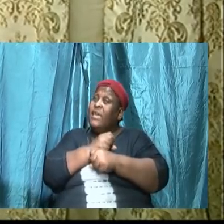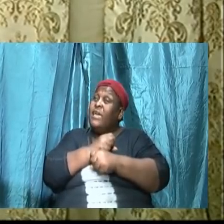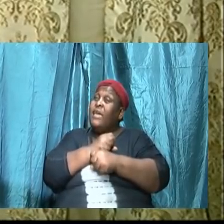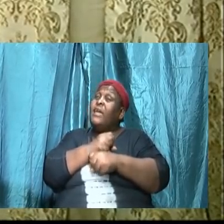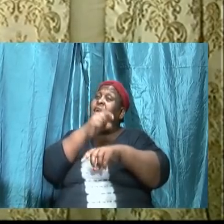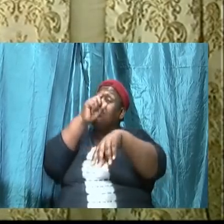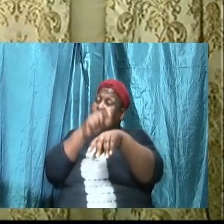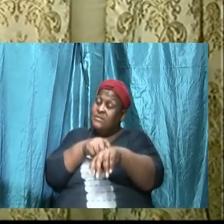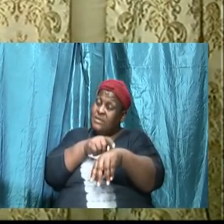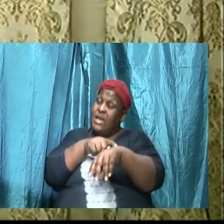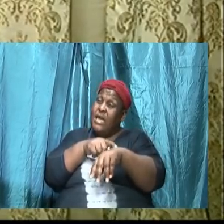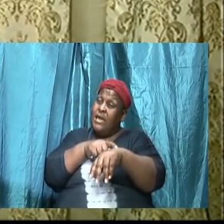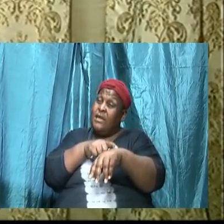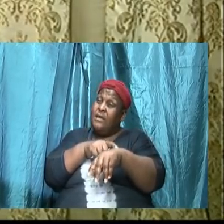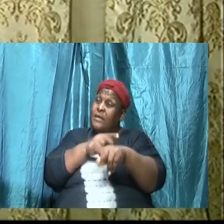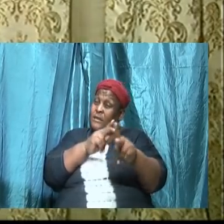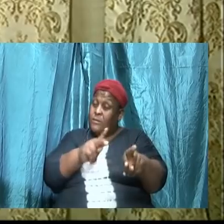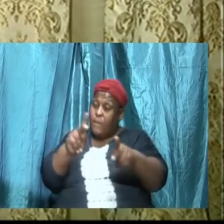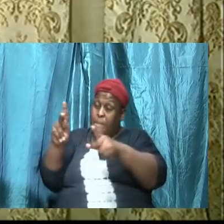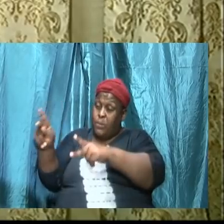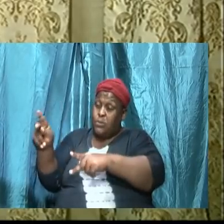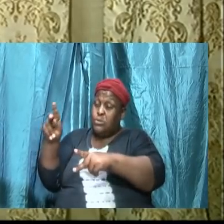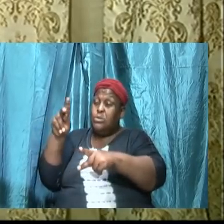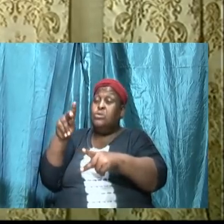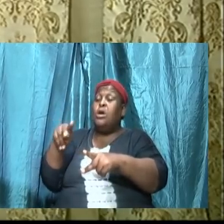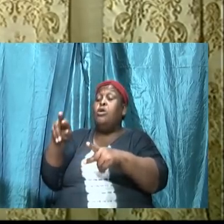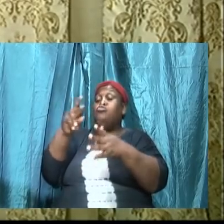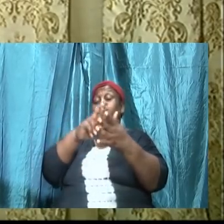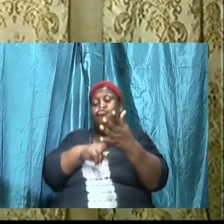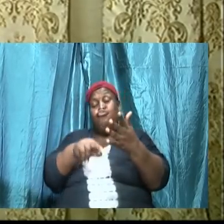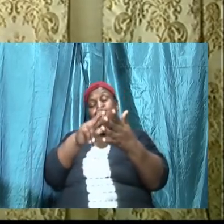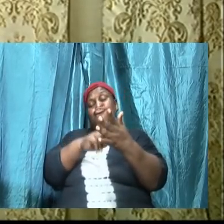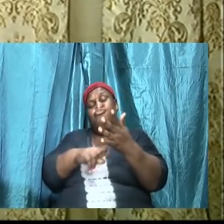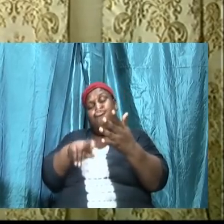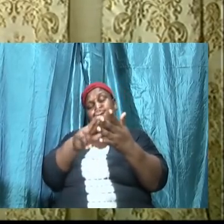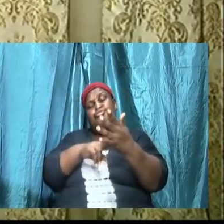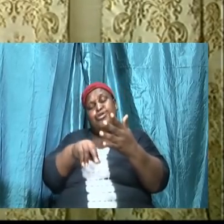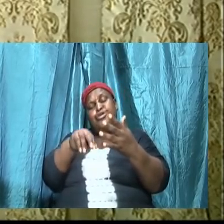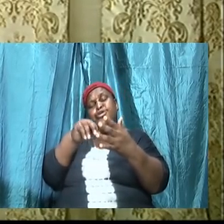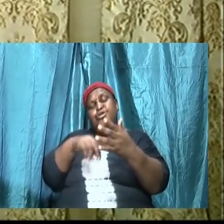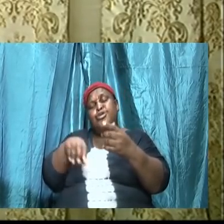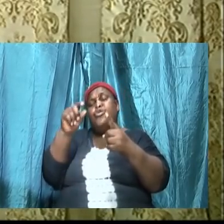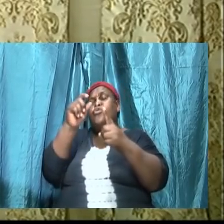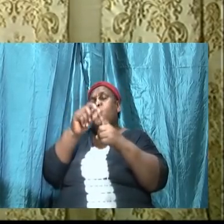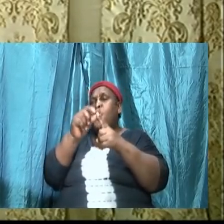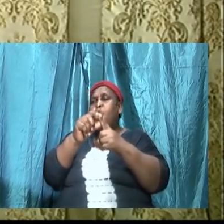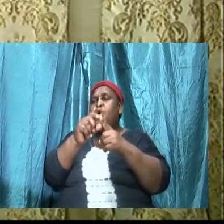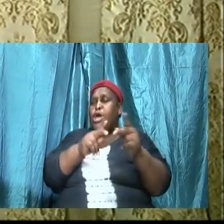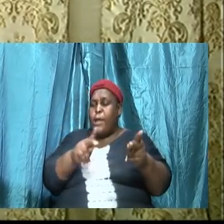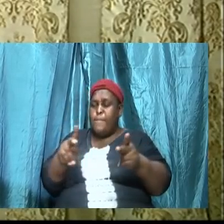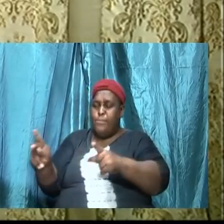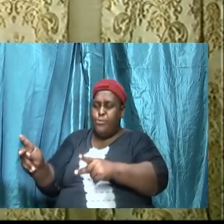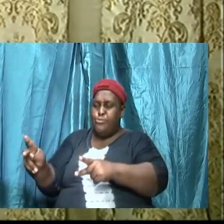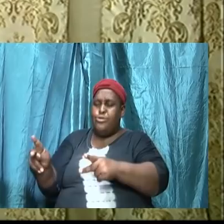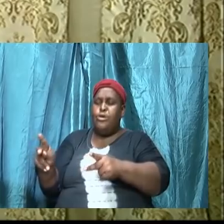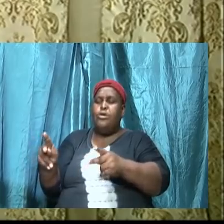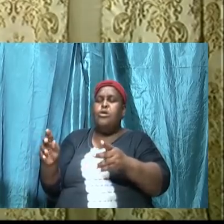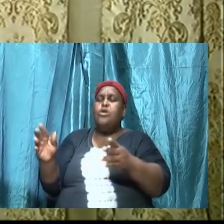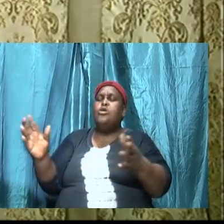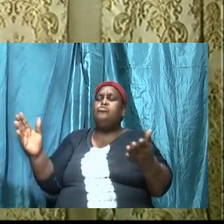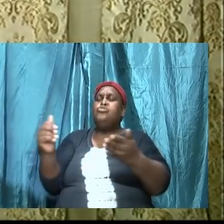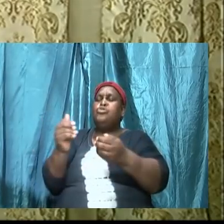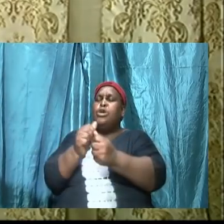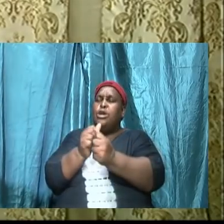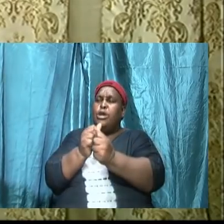the time to put into this book and put them together into what we call the Bible. Take it